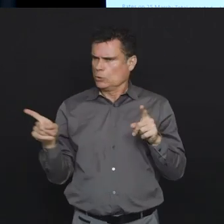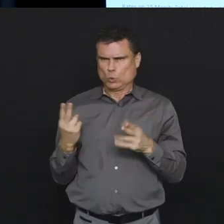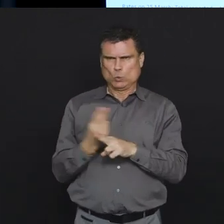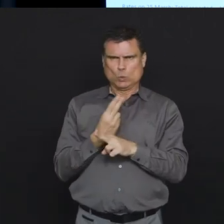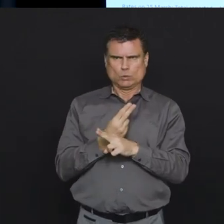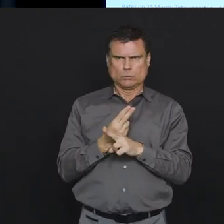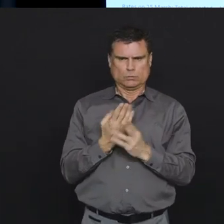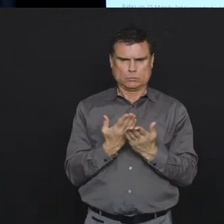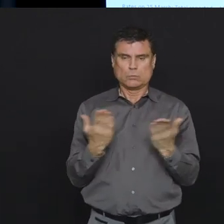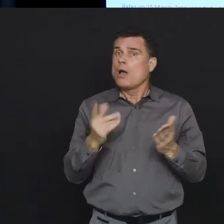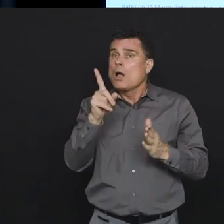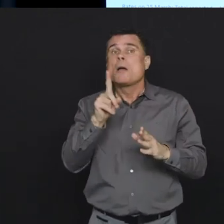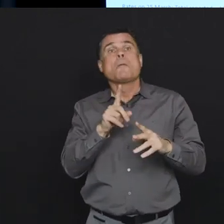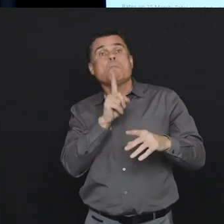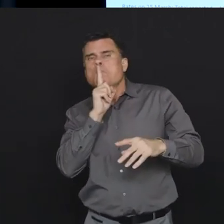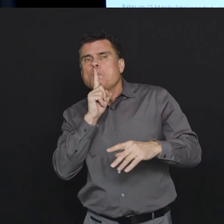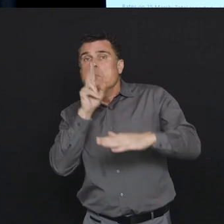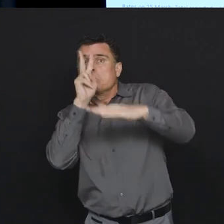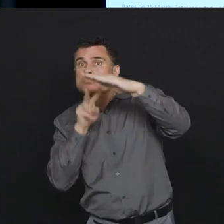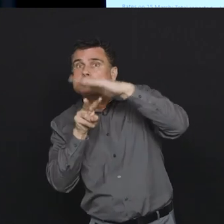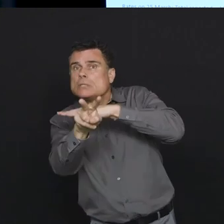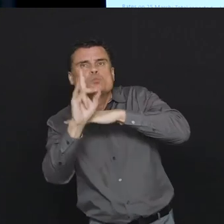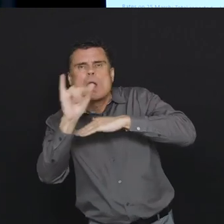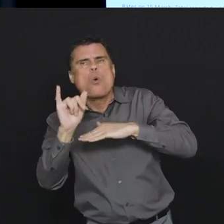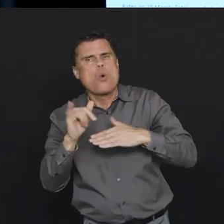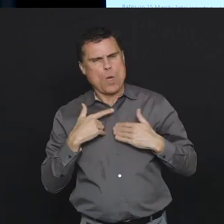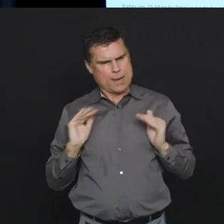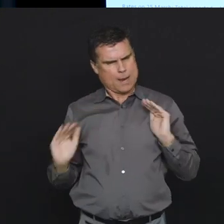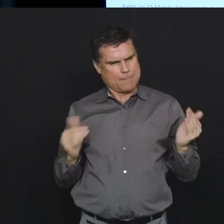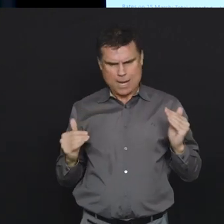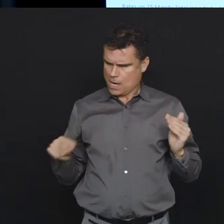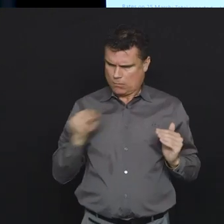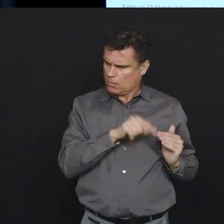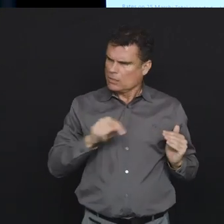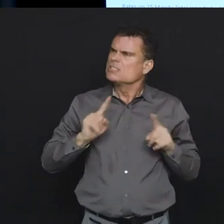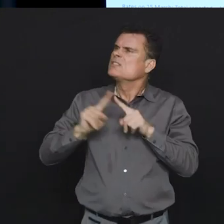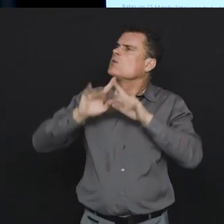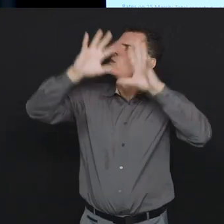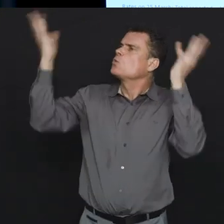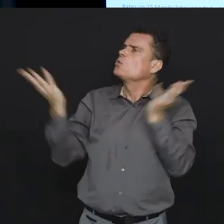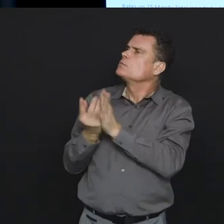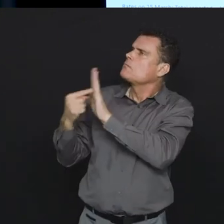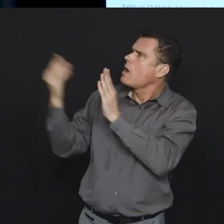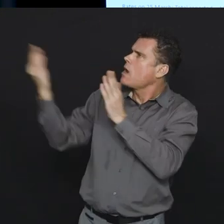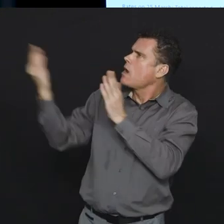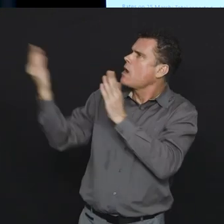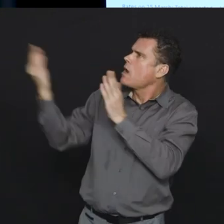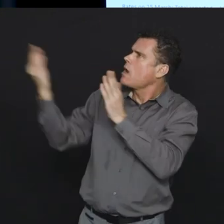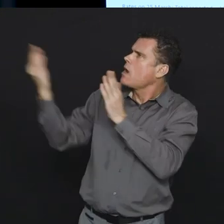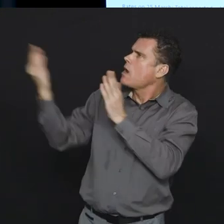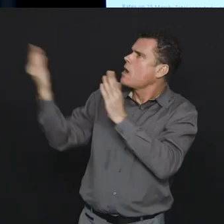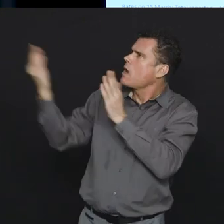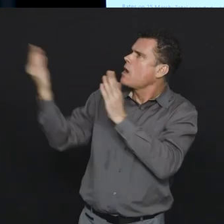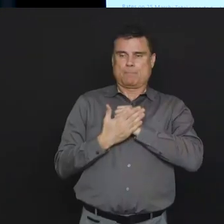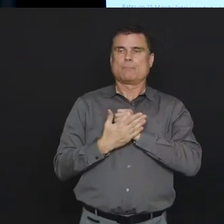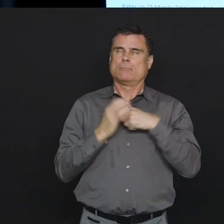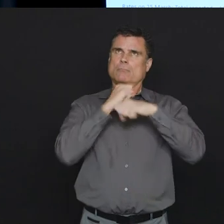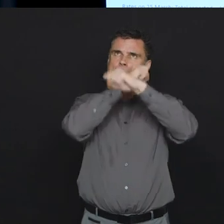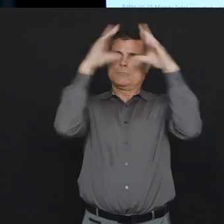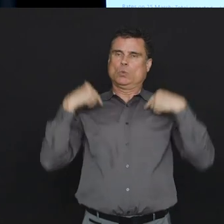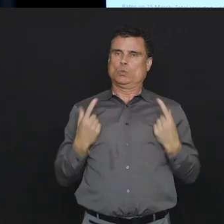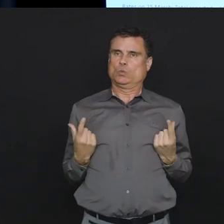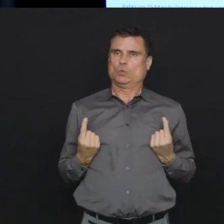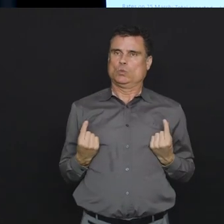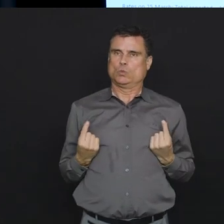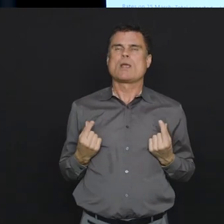I just want to say these are not predictions they're actually using of data to help us plot a course